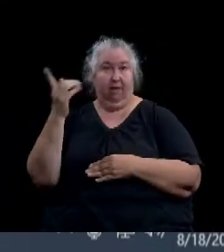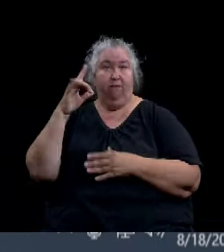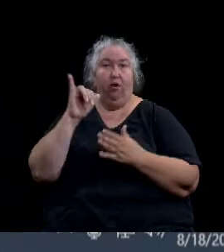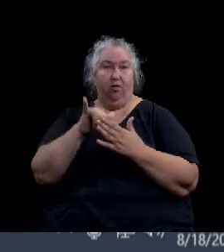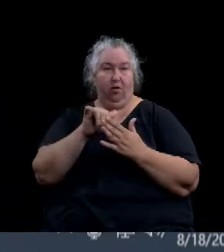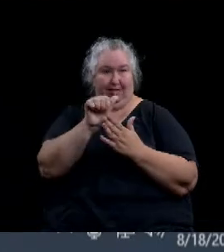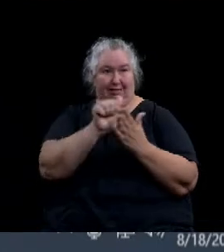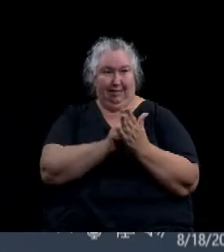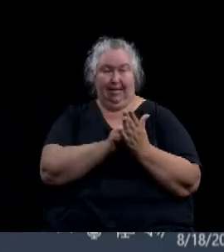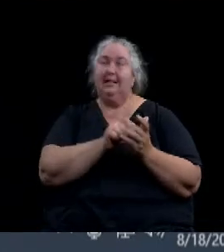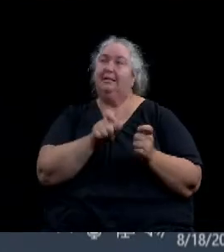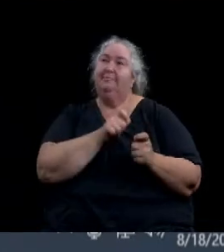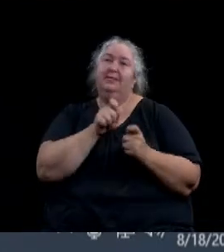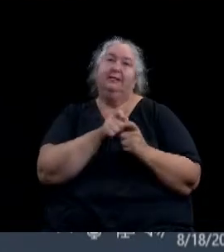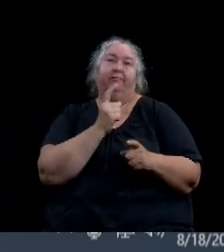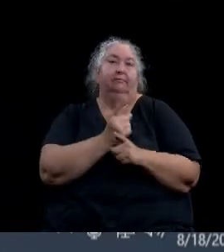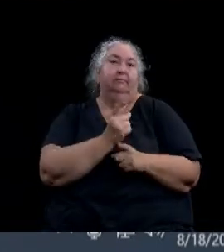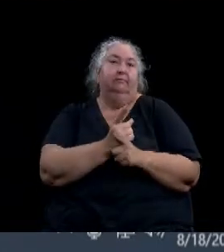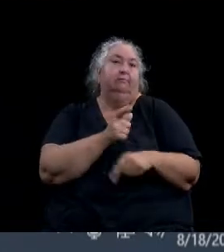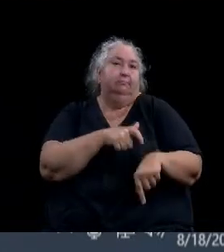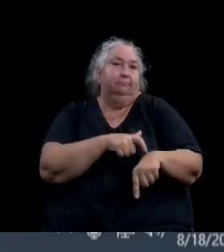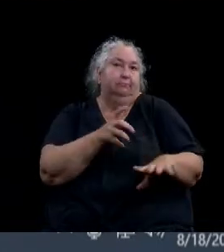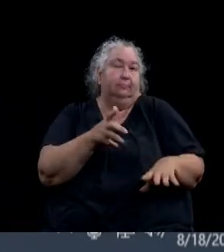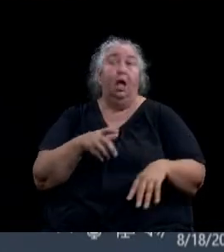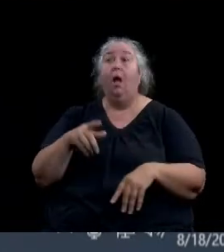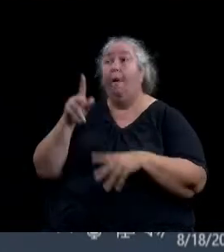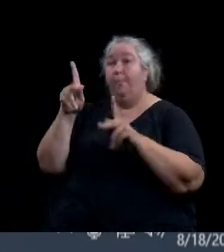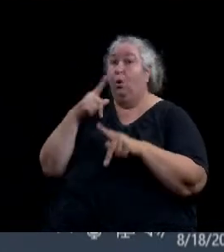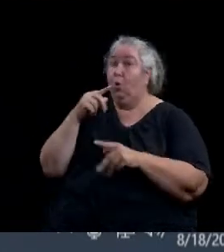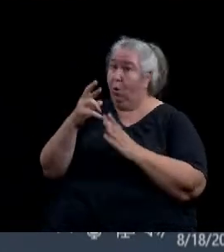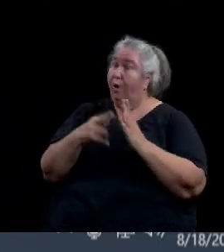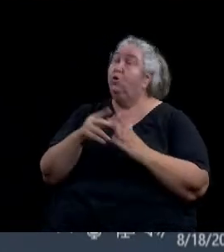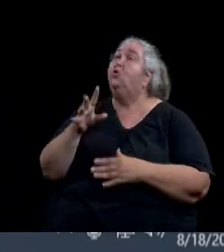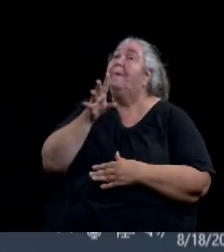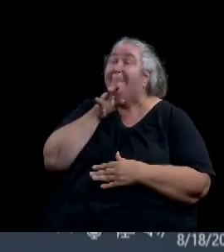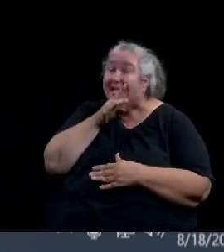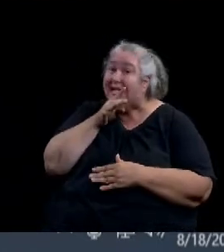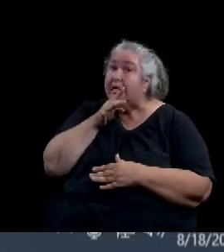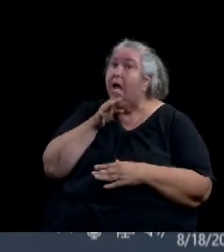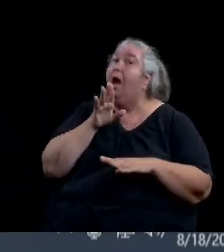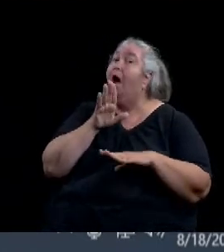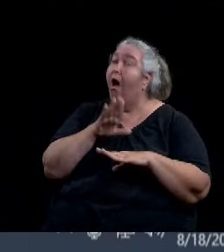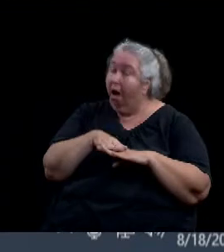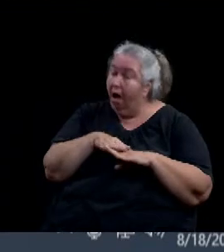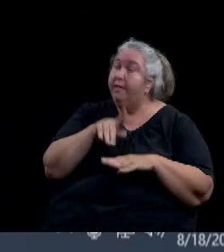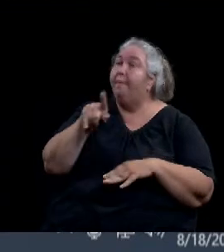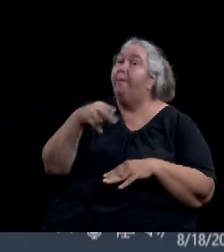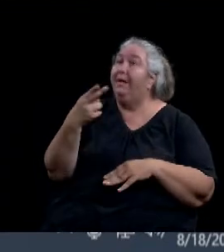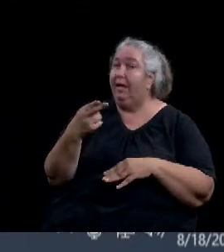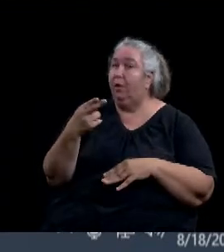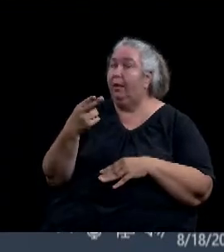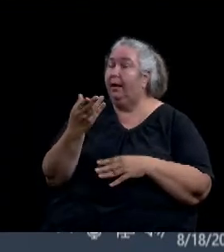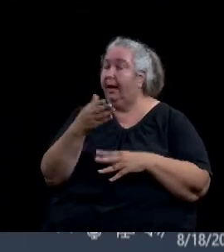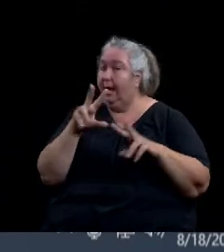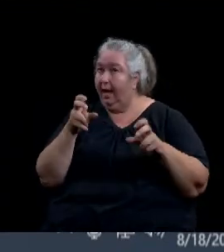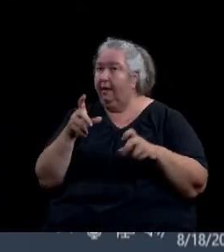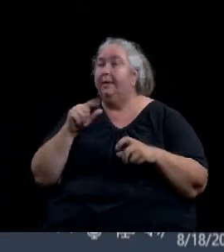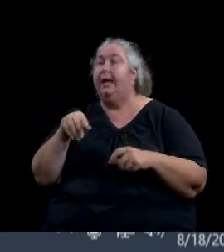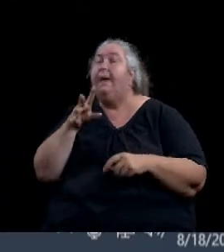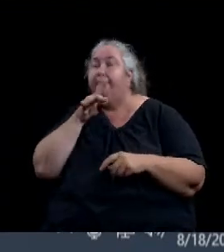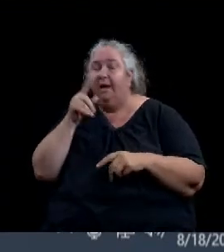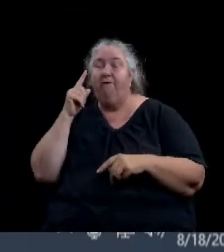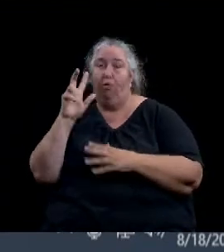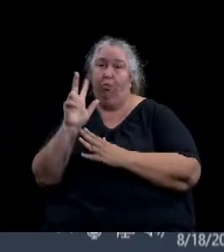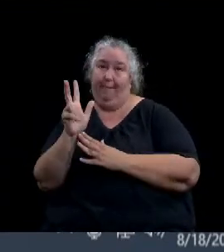Individuals who registered to speak on a public hearing item will be allowed to speak via conference phone for three minutes. We received one registration for